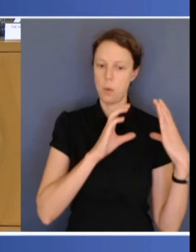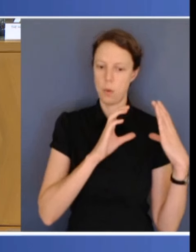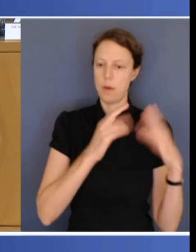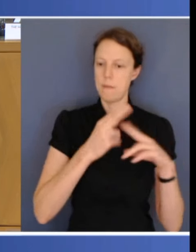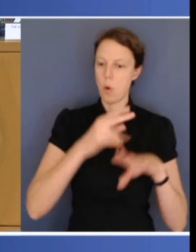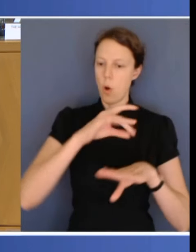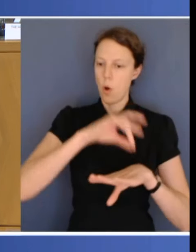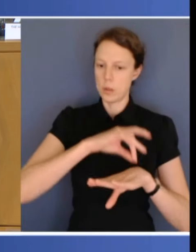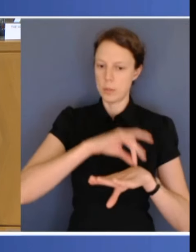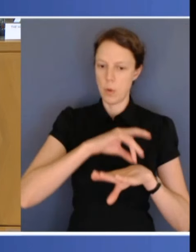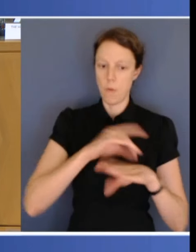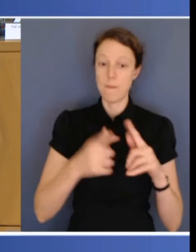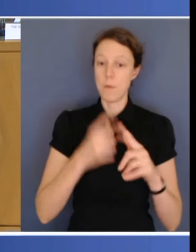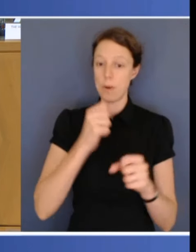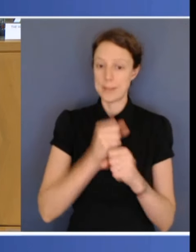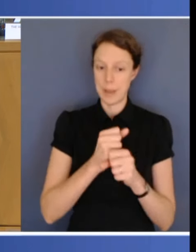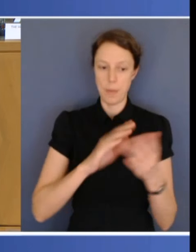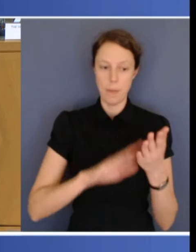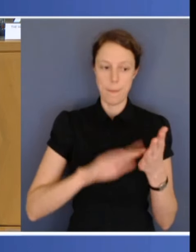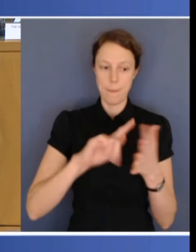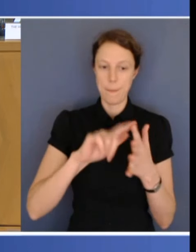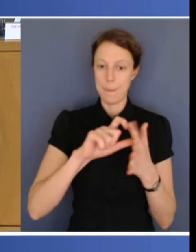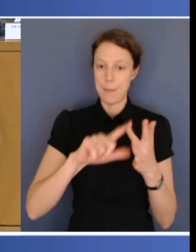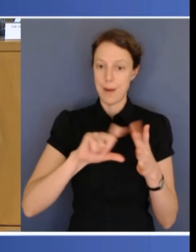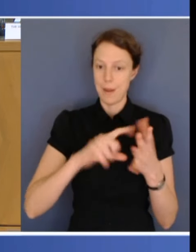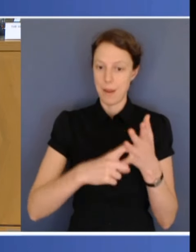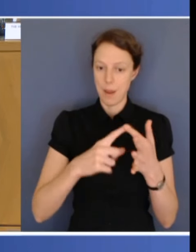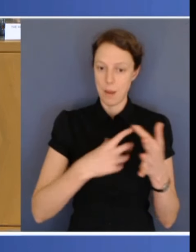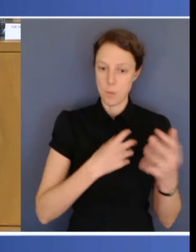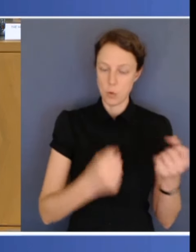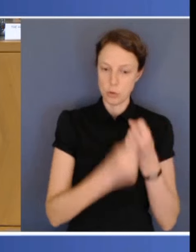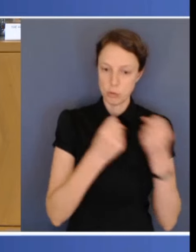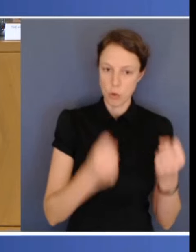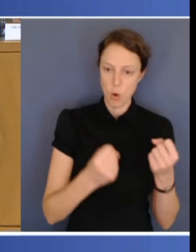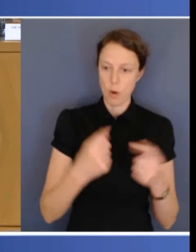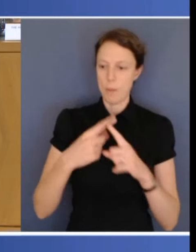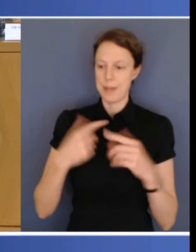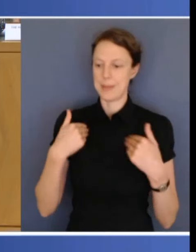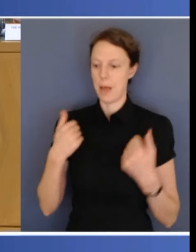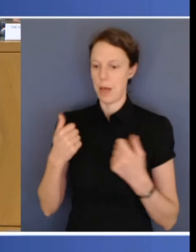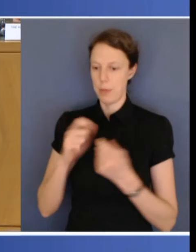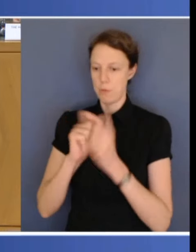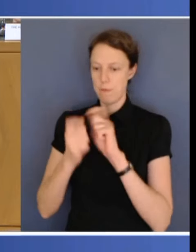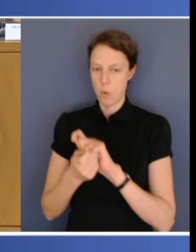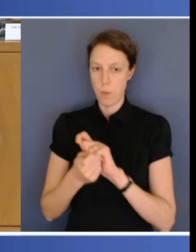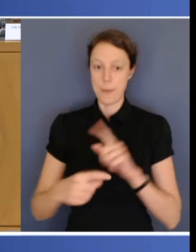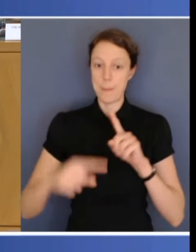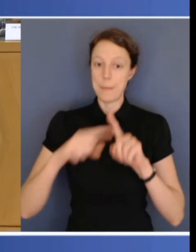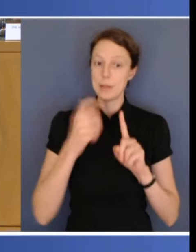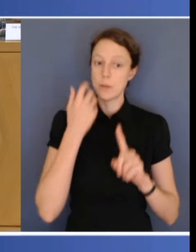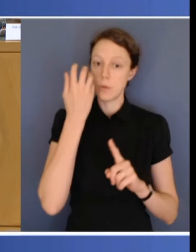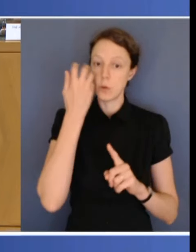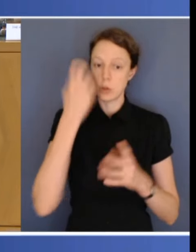Today, we're securing the future of the NDIS for this and future generations, in addition to